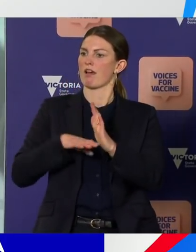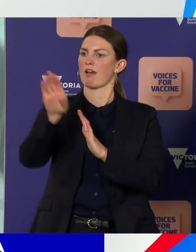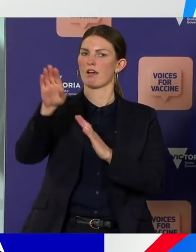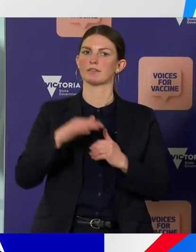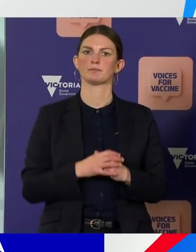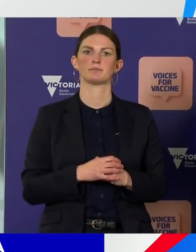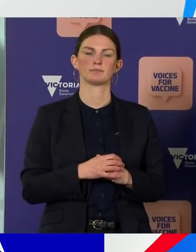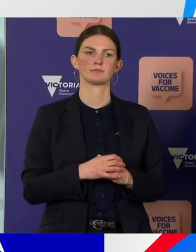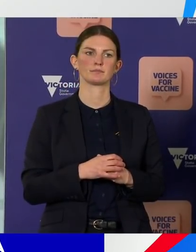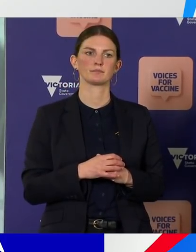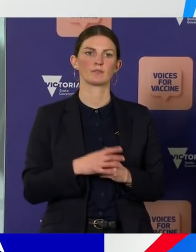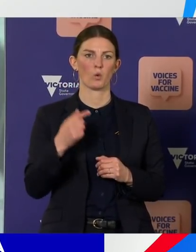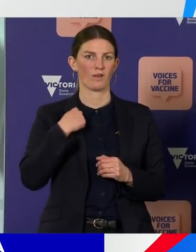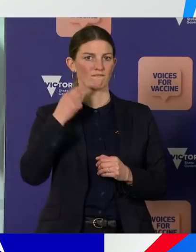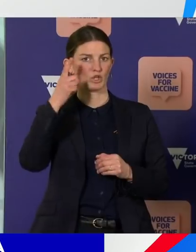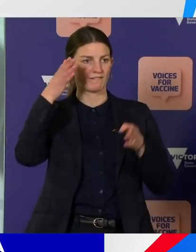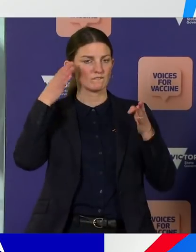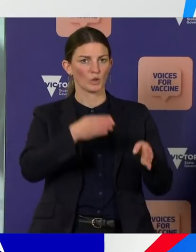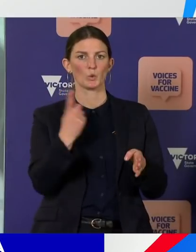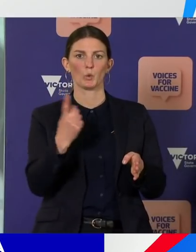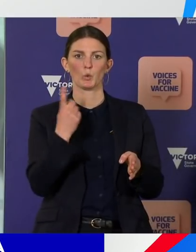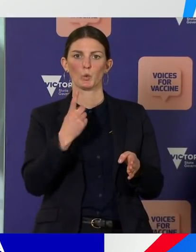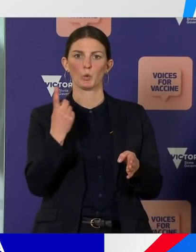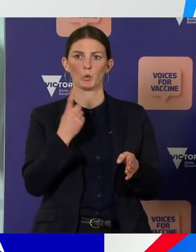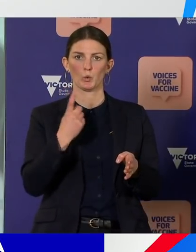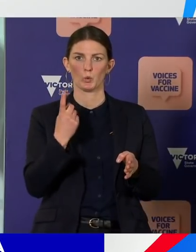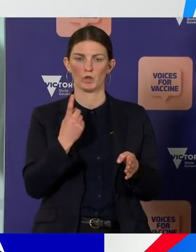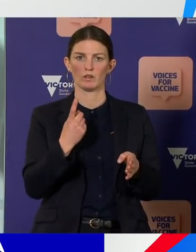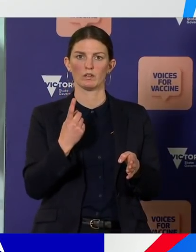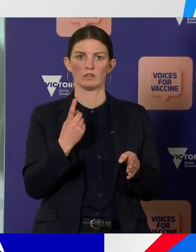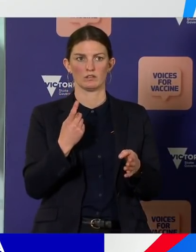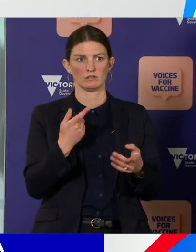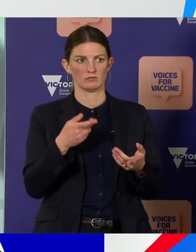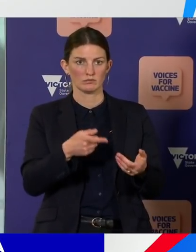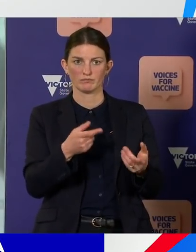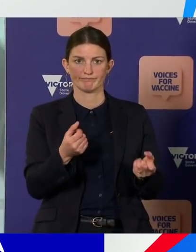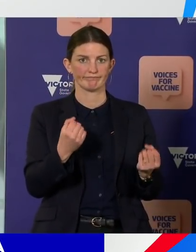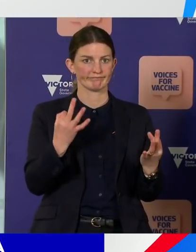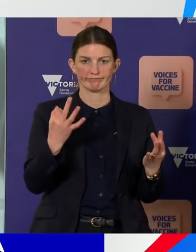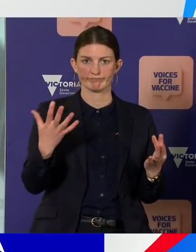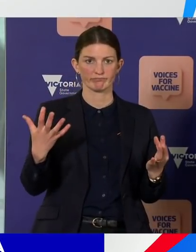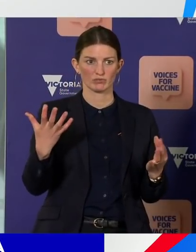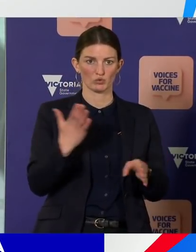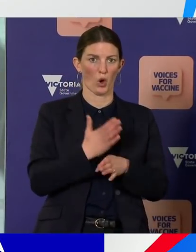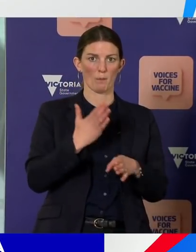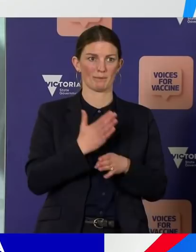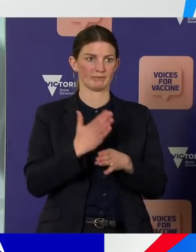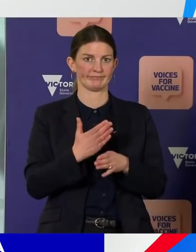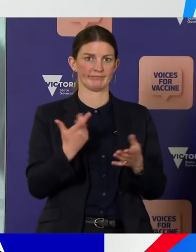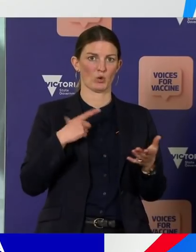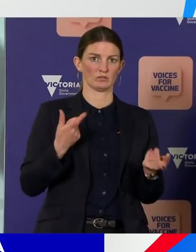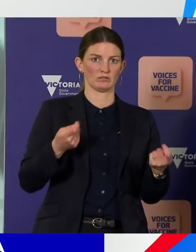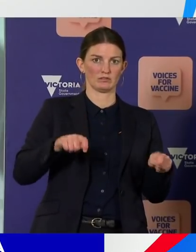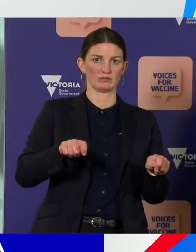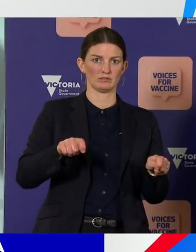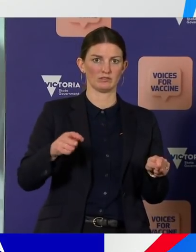first instance, to vulnerable workers, clearly, who have lost income and find themselves potentially in a vulnerable